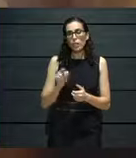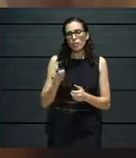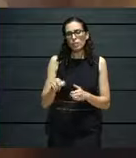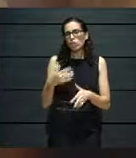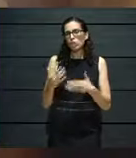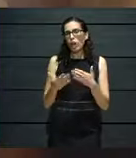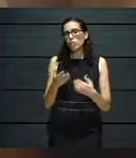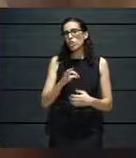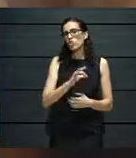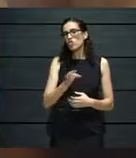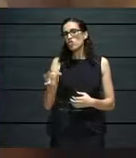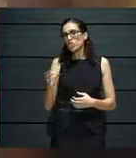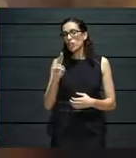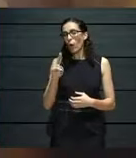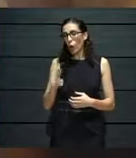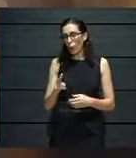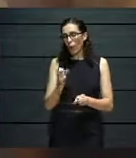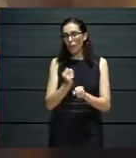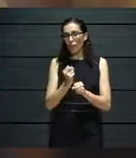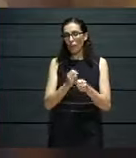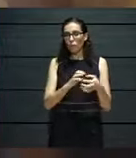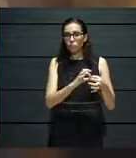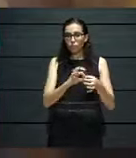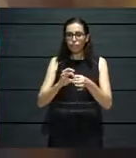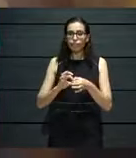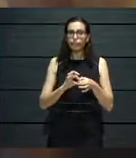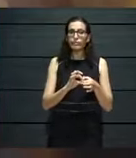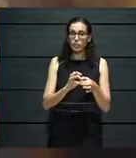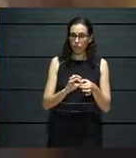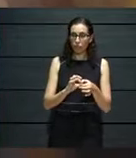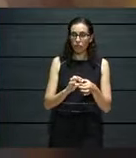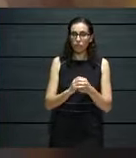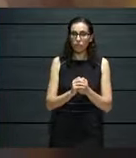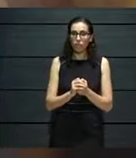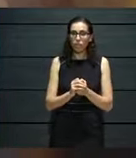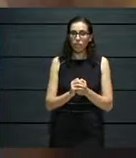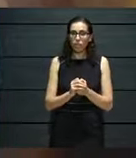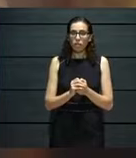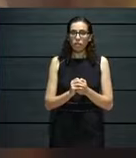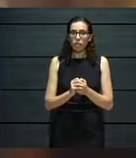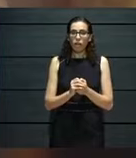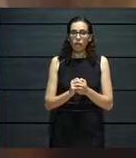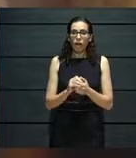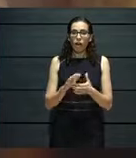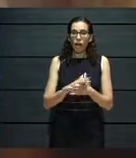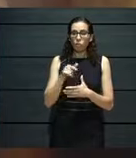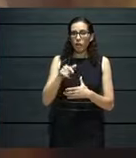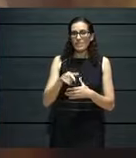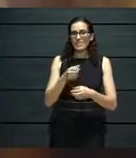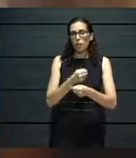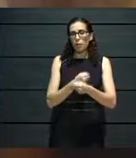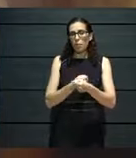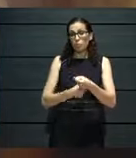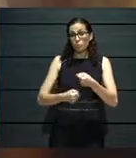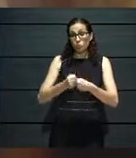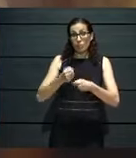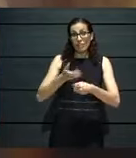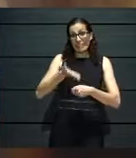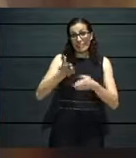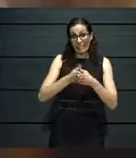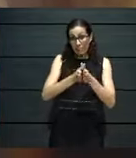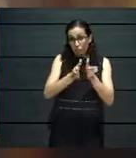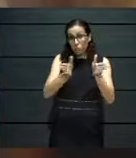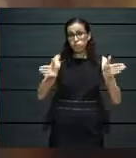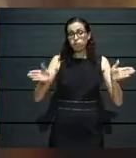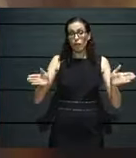these kinds of collaborations actually going into a fully fledged project. And perhaps